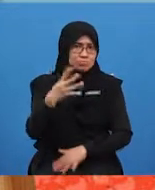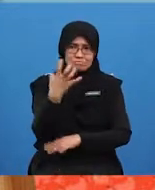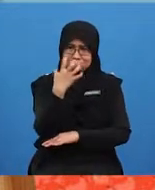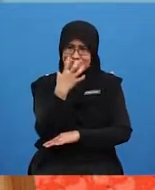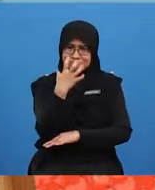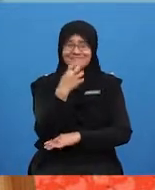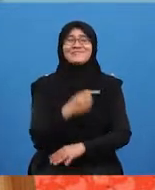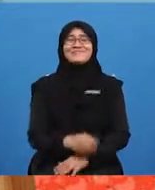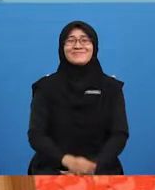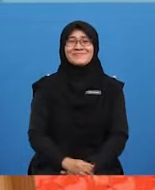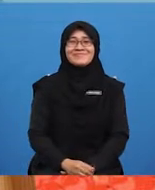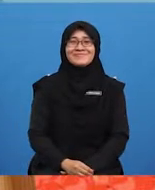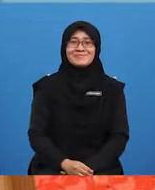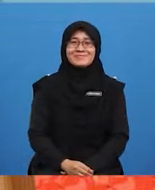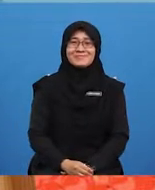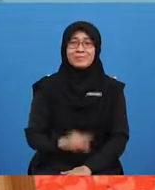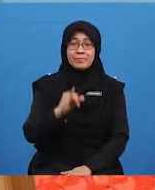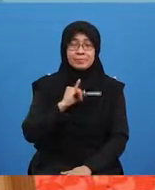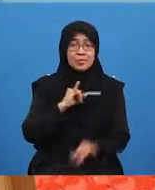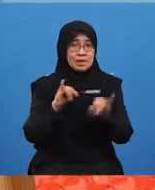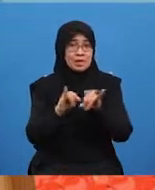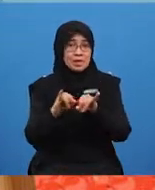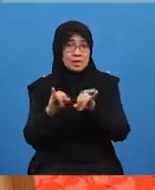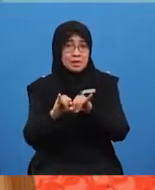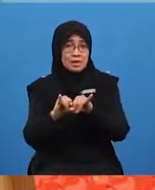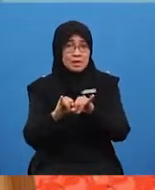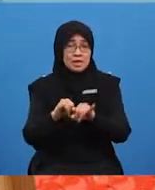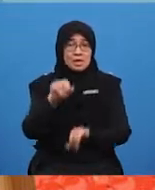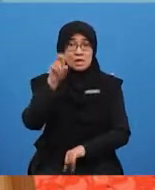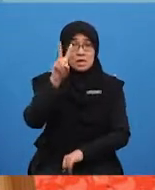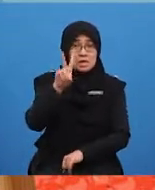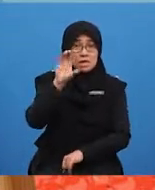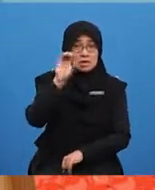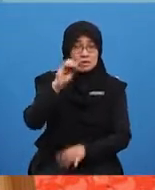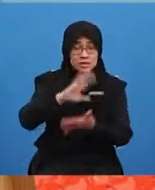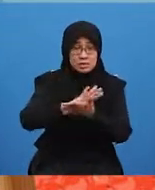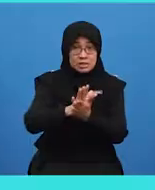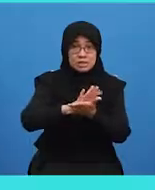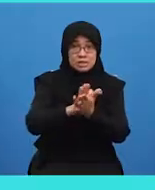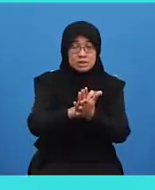By the way, I also need these 20 cheese and 18 cupcakes to go.